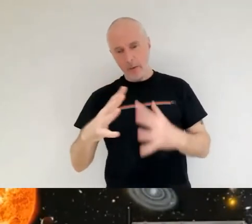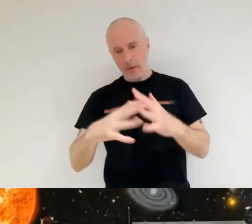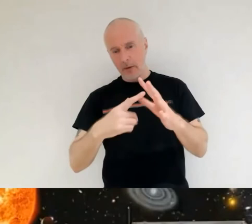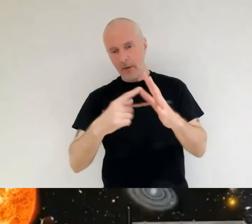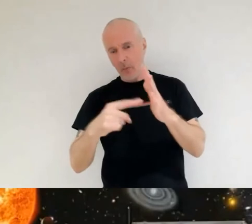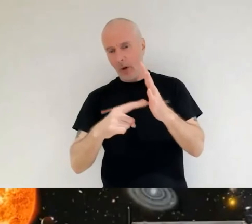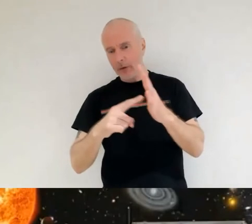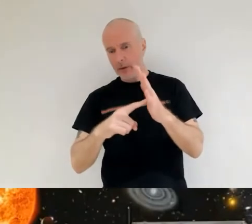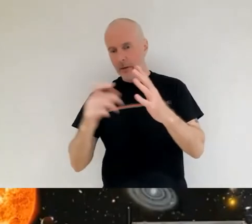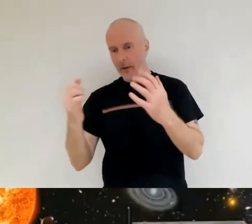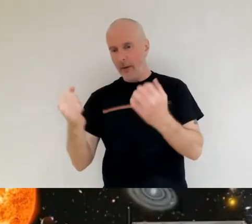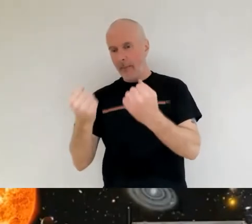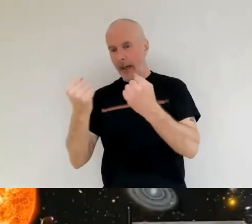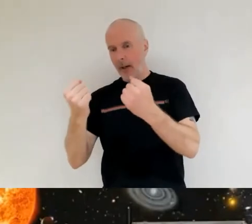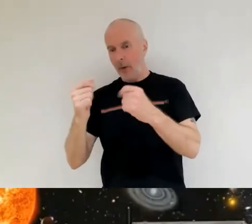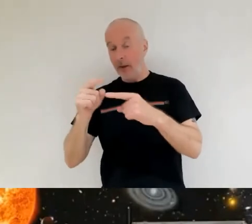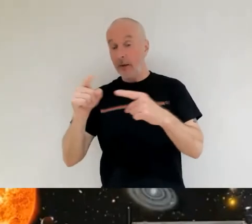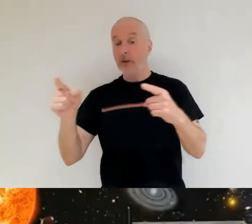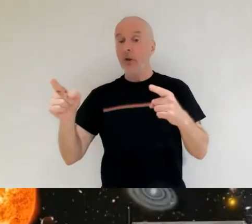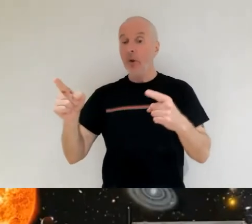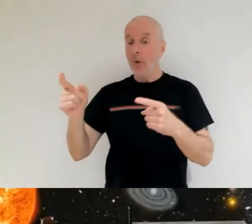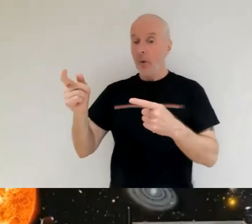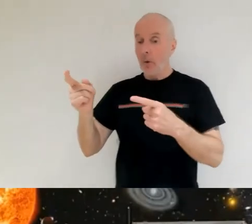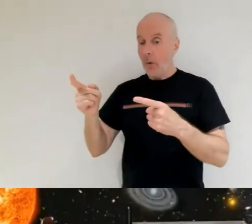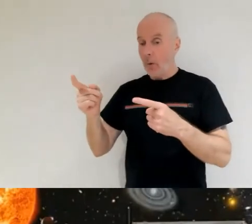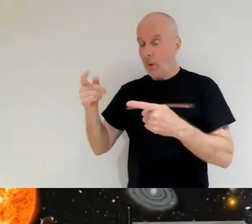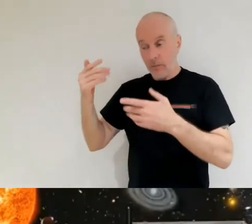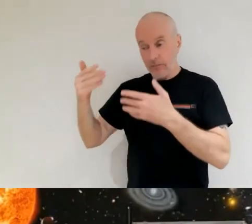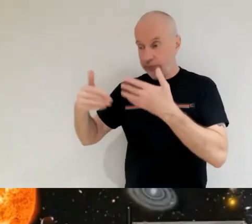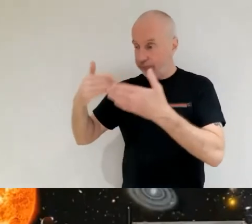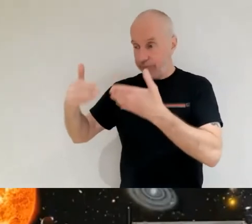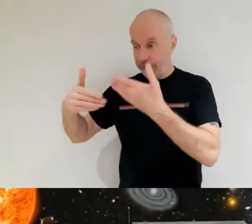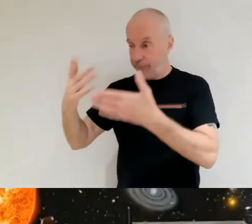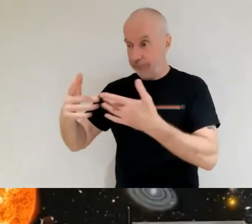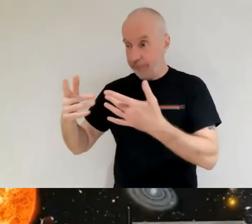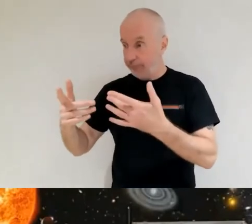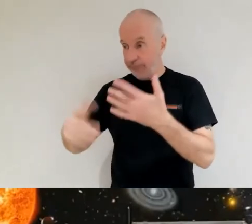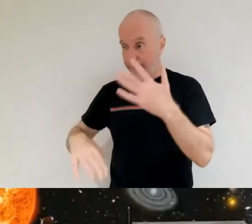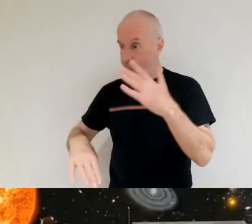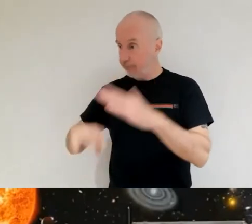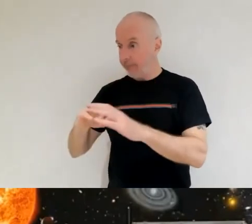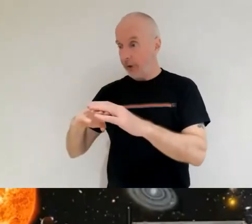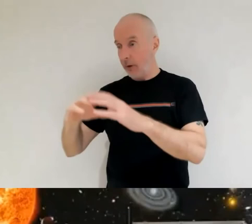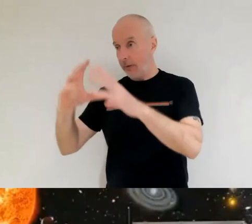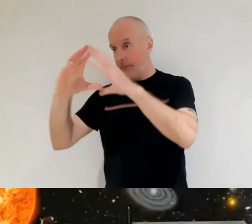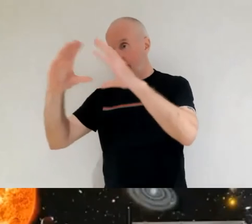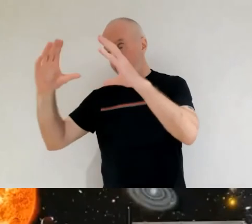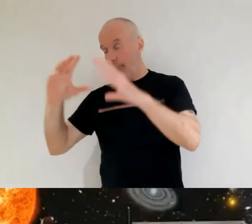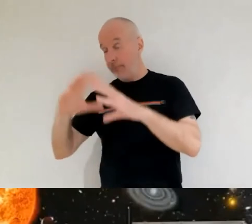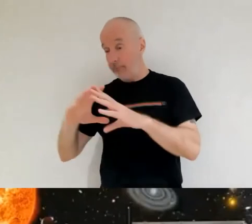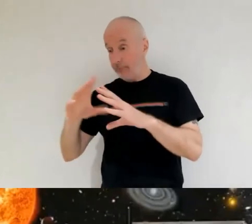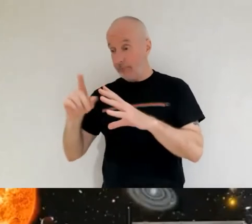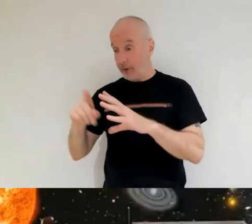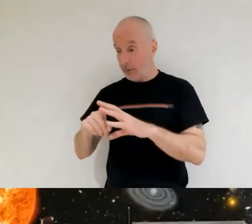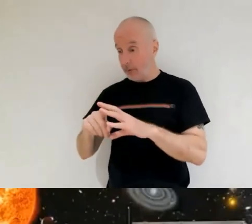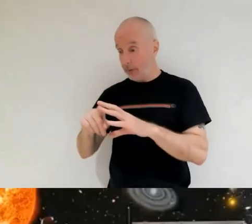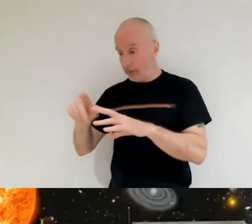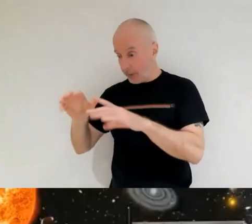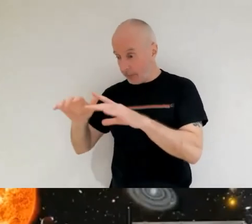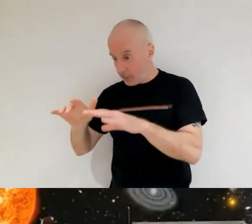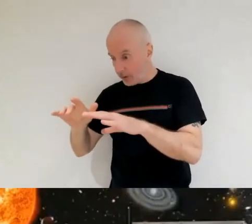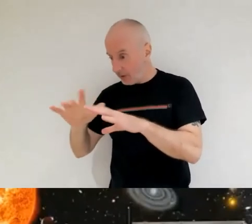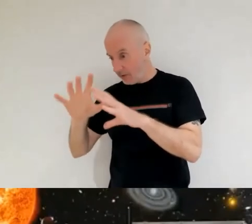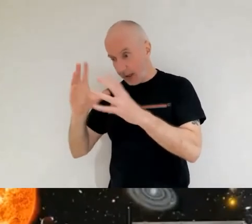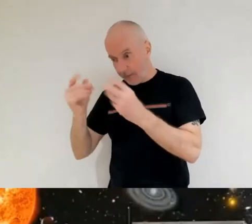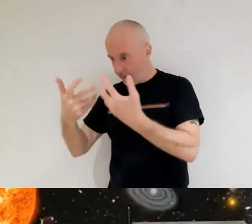that is produced to run the entire telescope that's everything from the onboard computer to you know